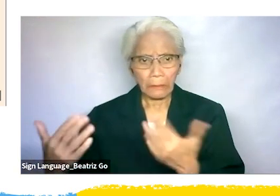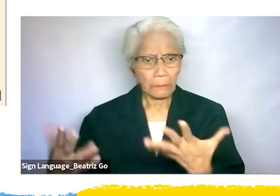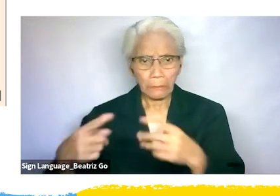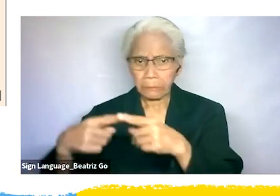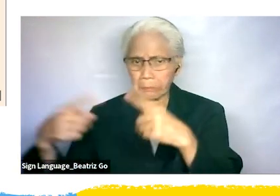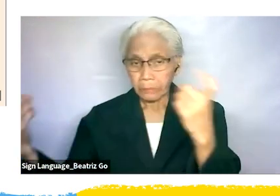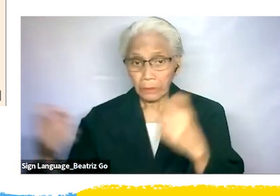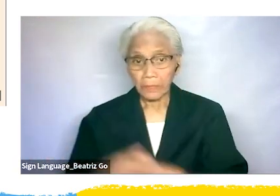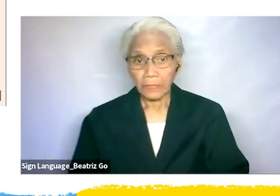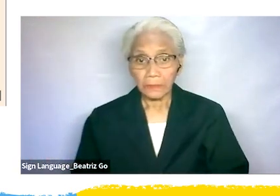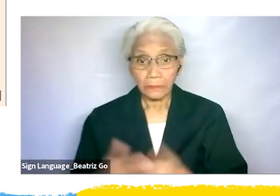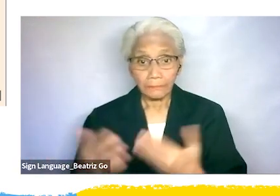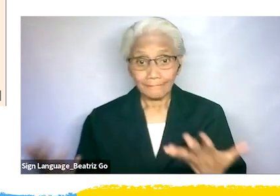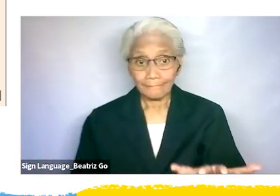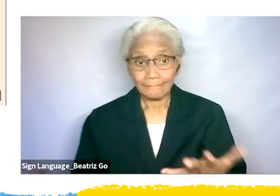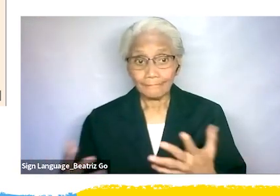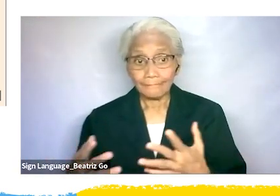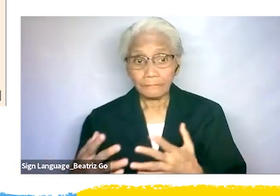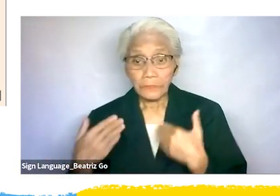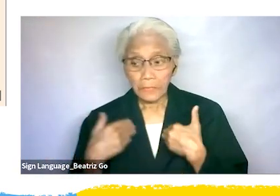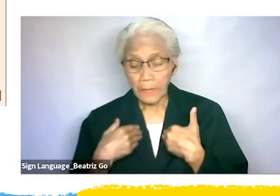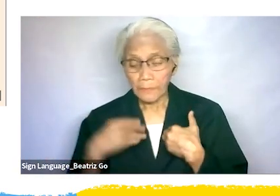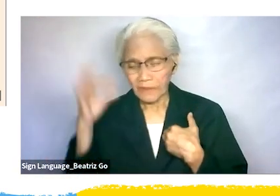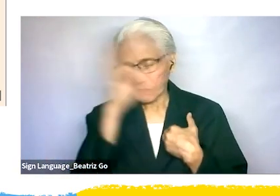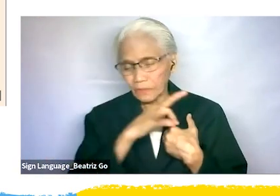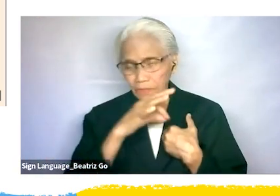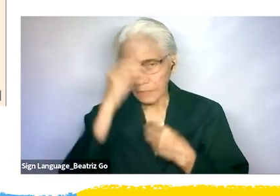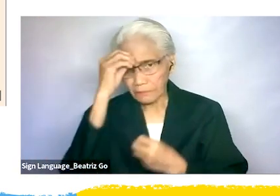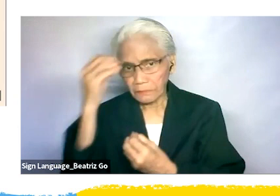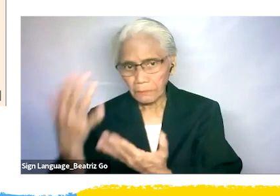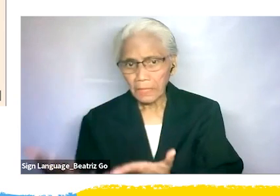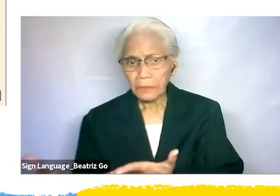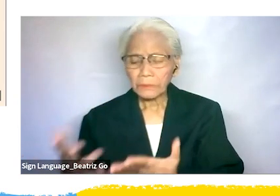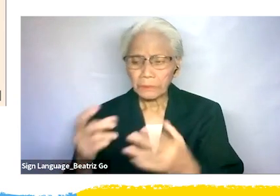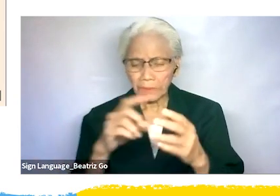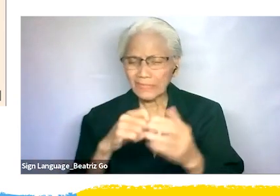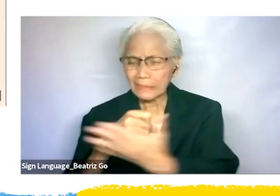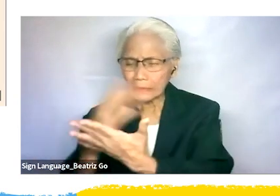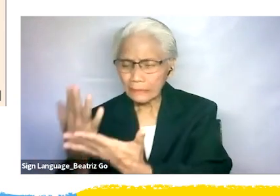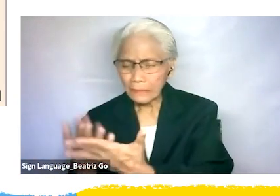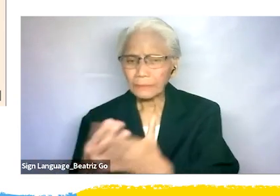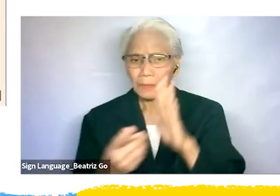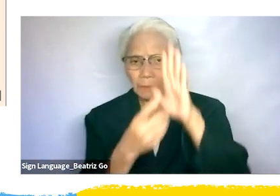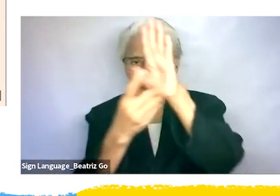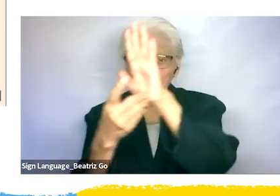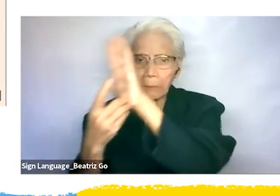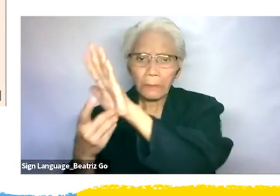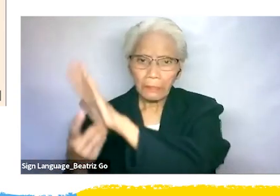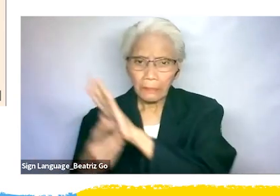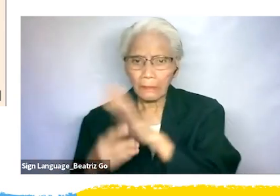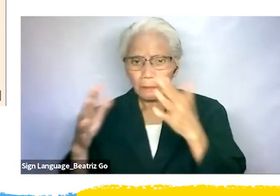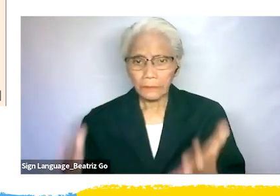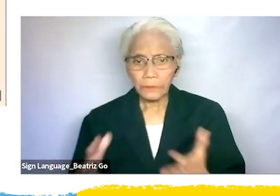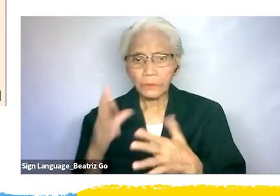dissemination of false information and several demonstrators who were under the